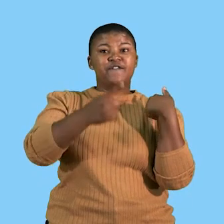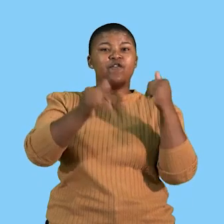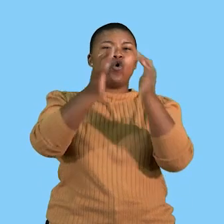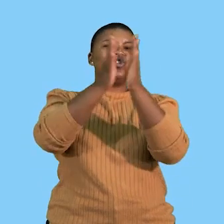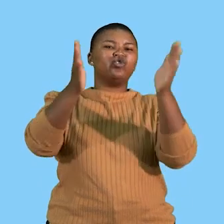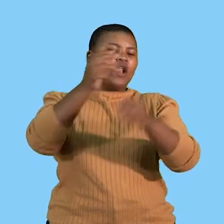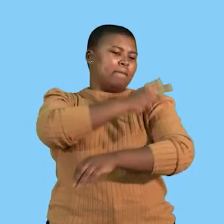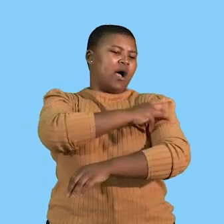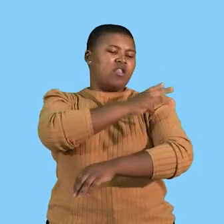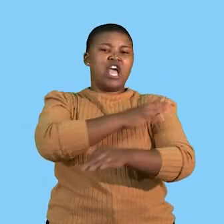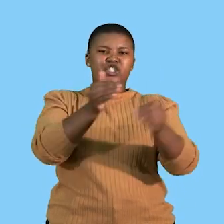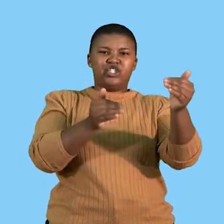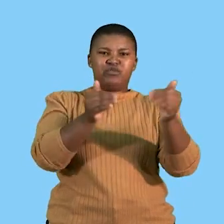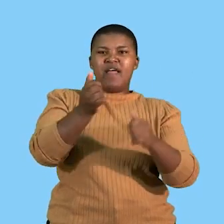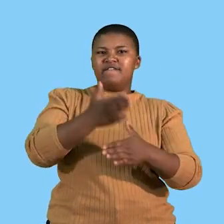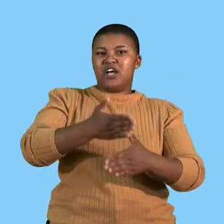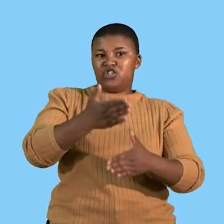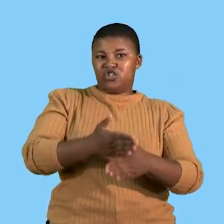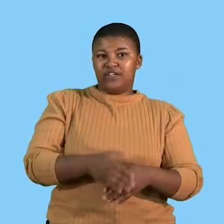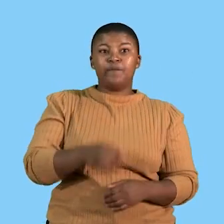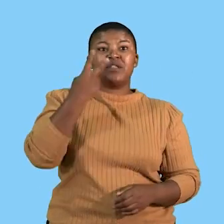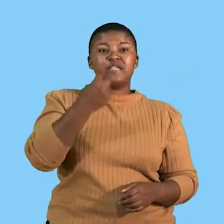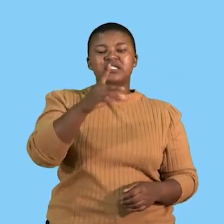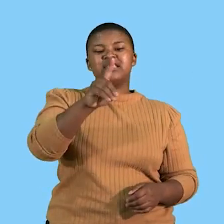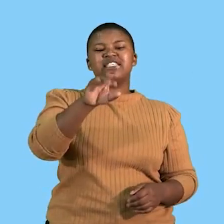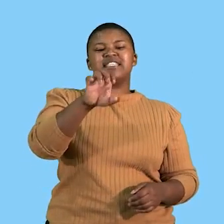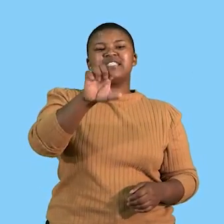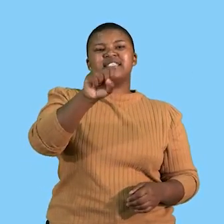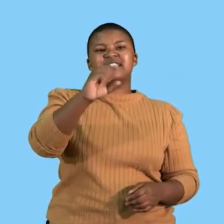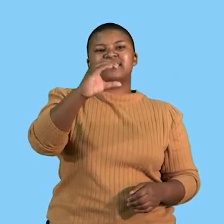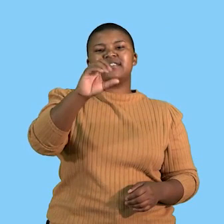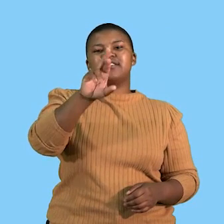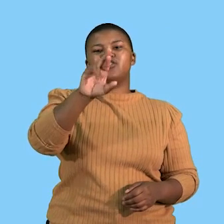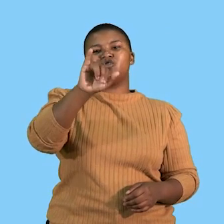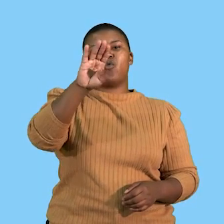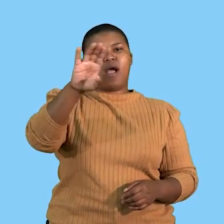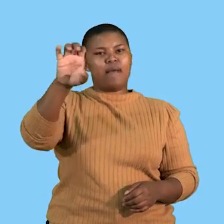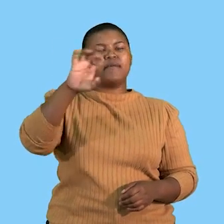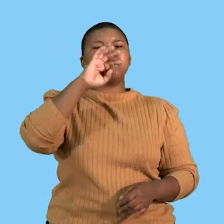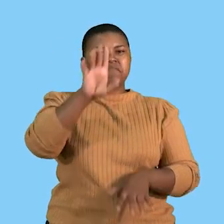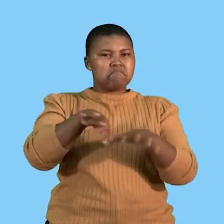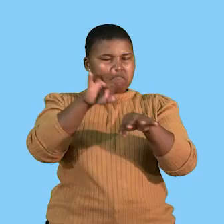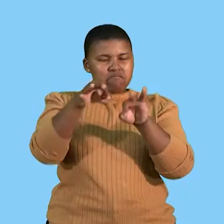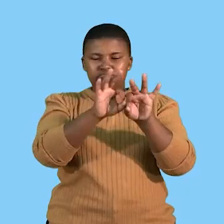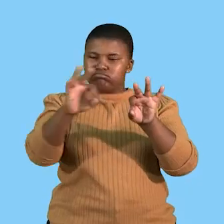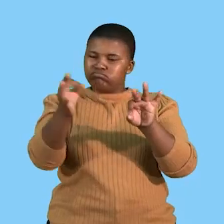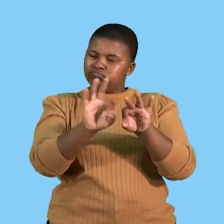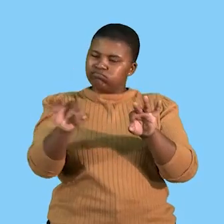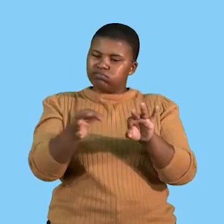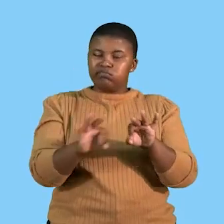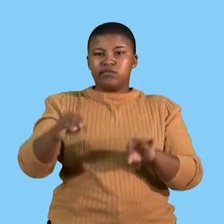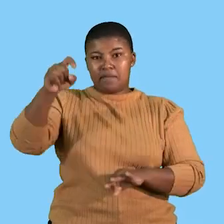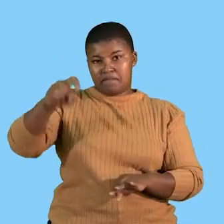the general management function. So the word describe says that we must discuss discuss in full